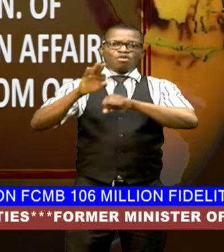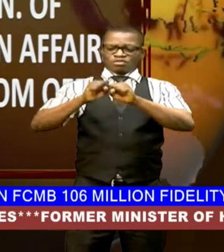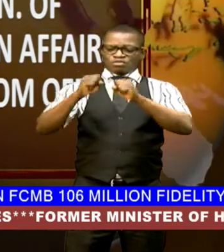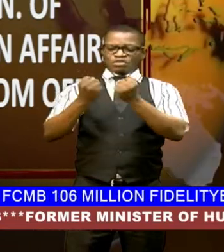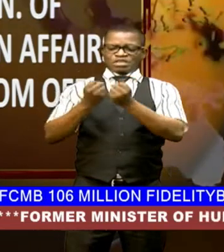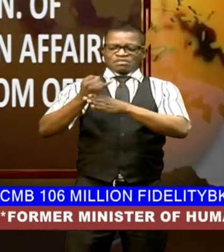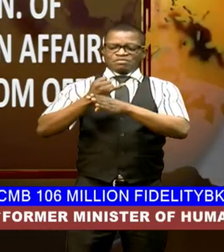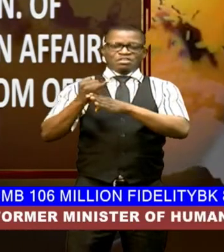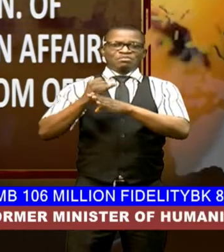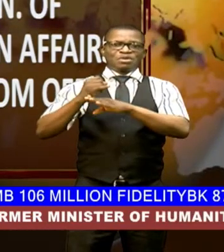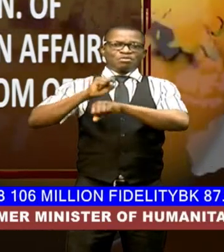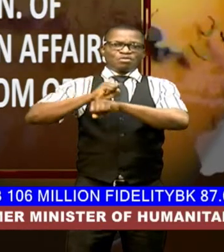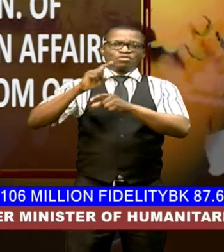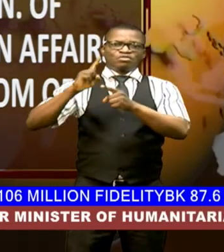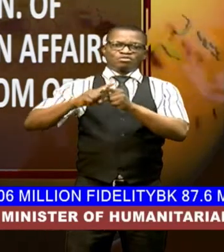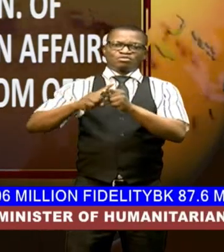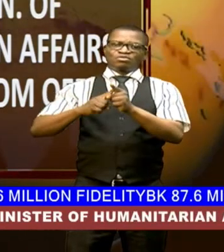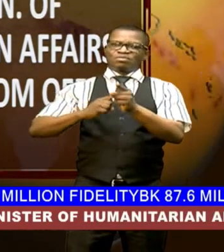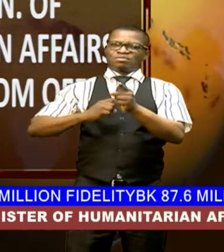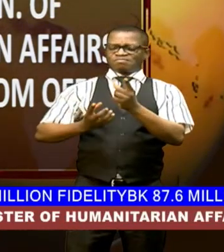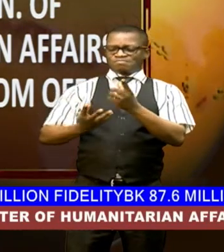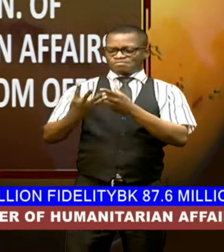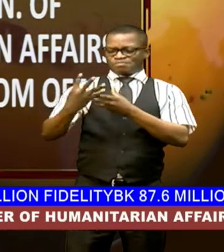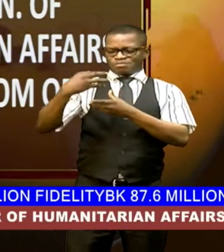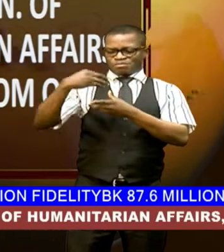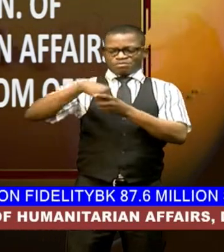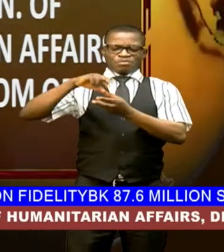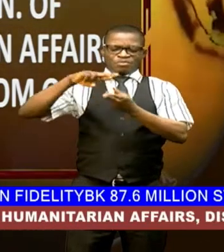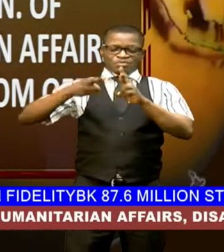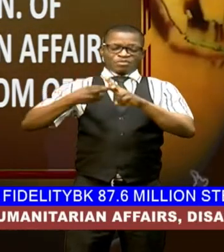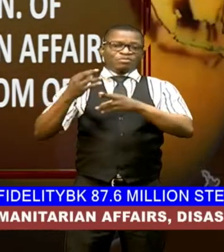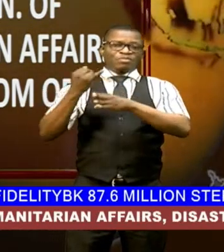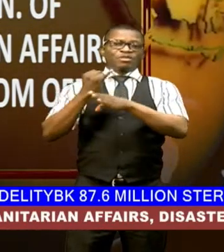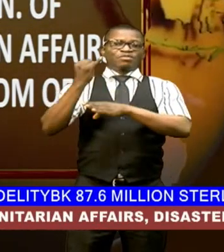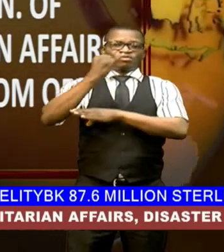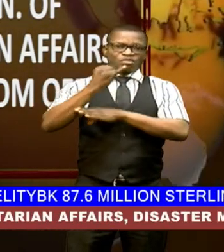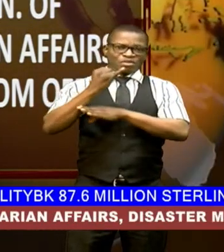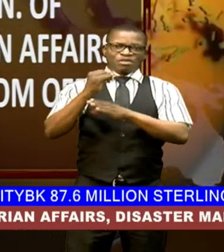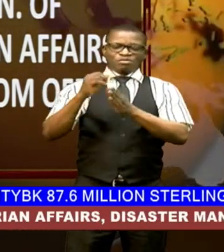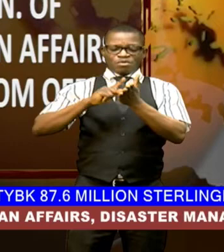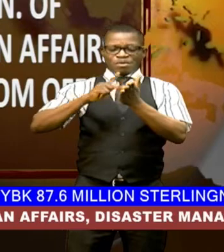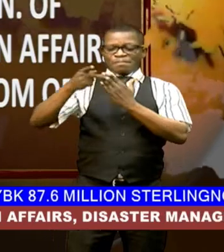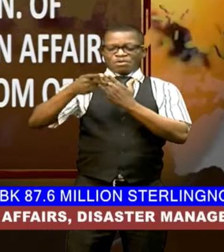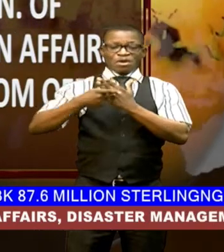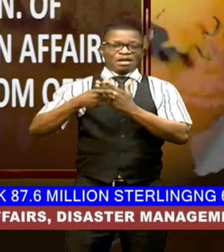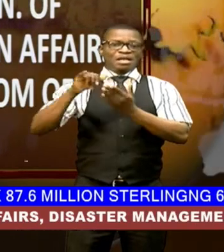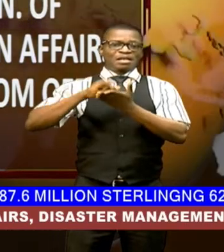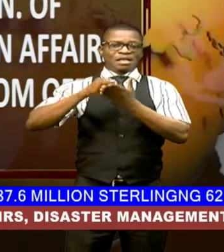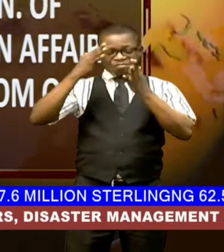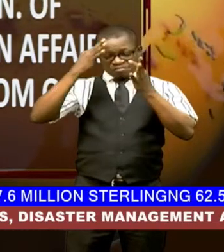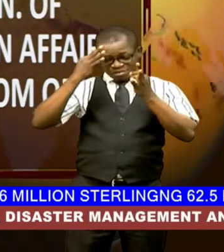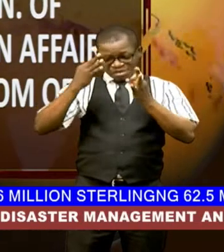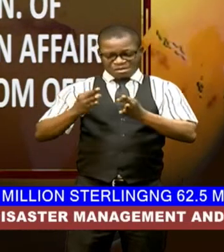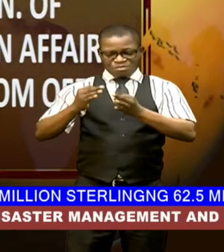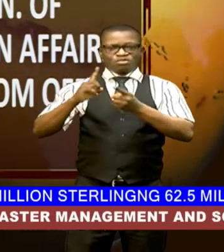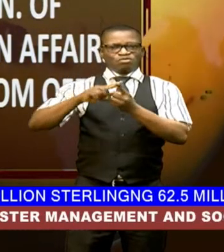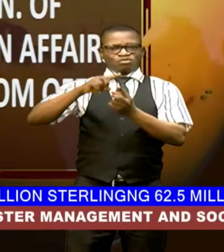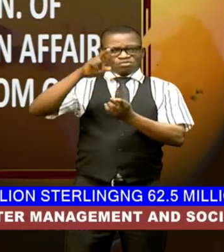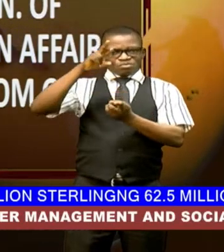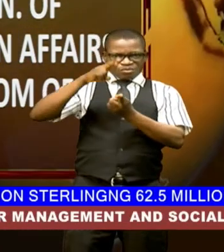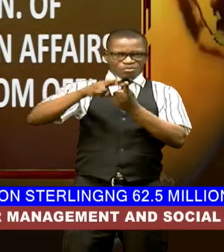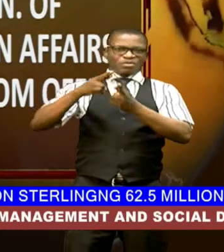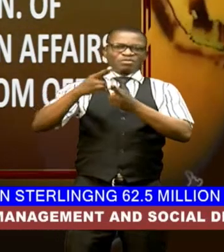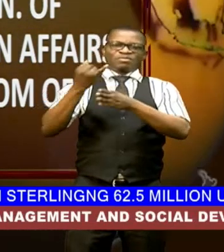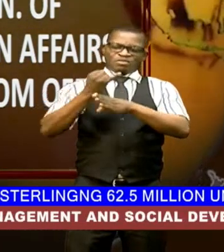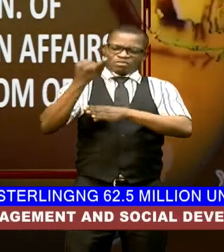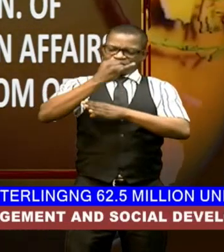programs to conclusively reform relevant institutions and programs in a determined beach to eliminate all institutional